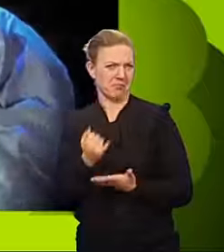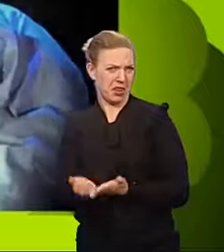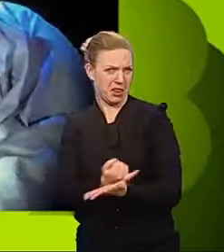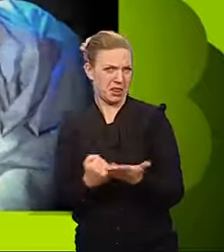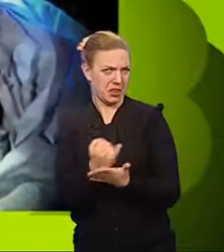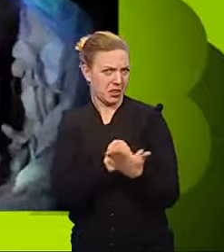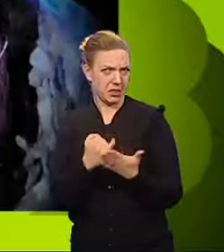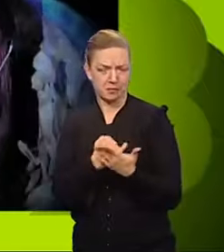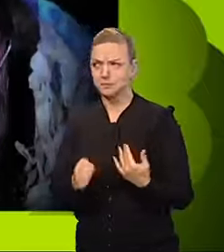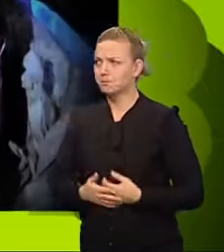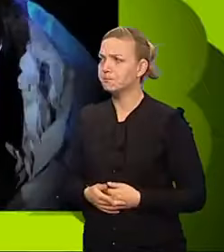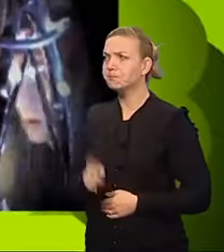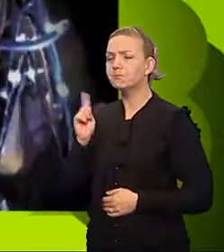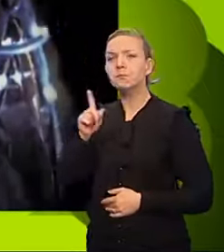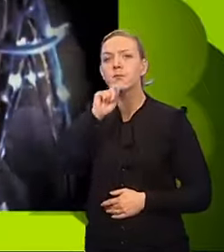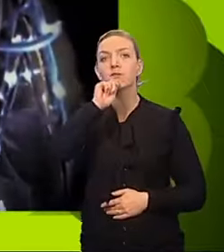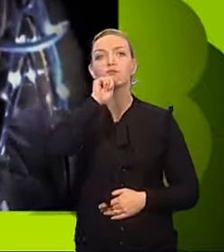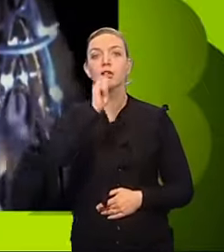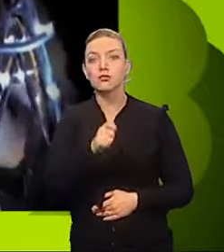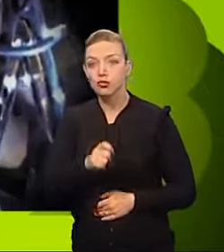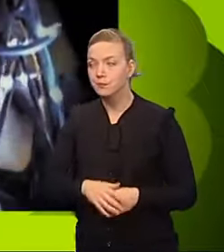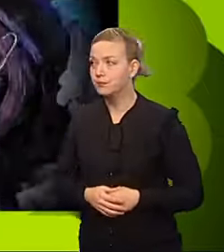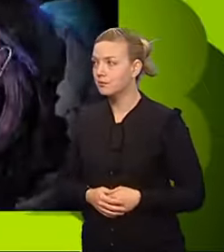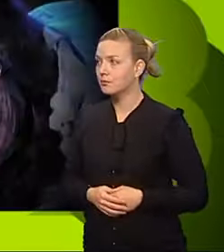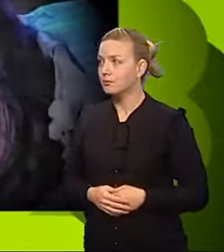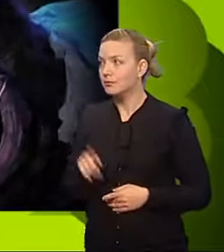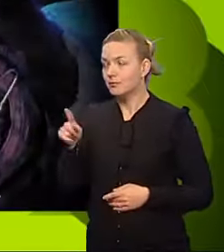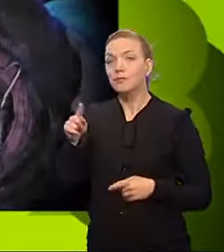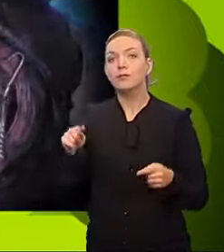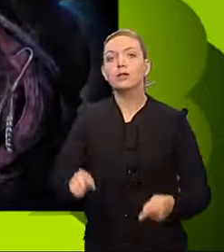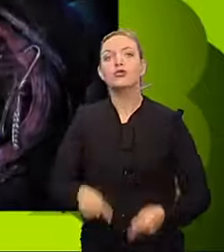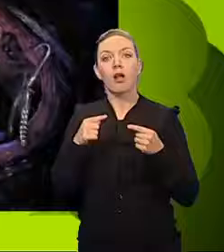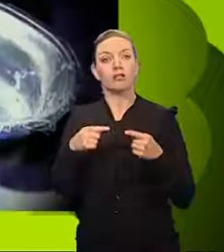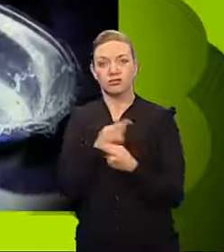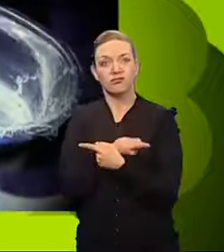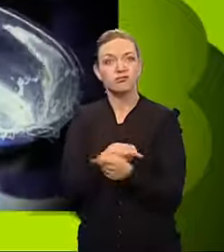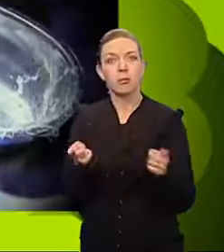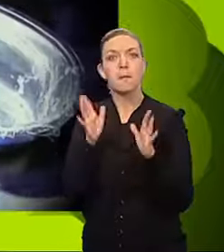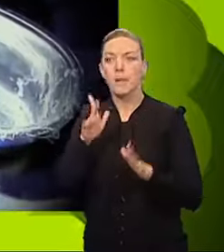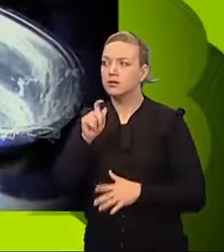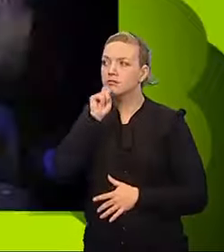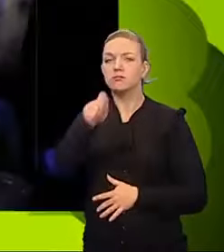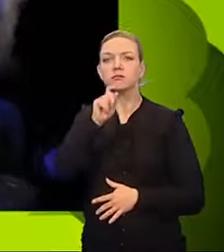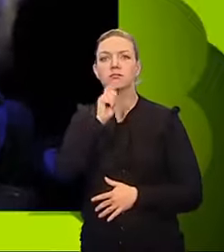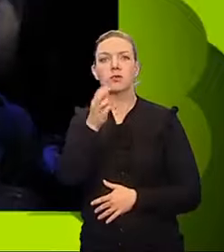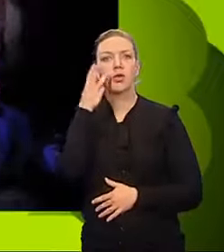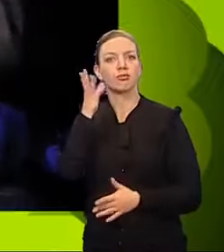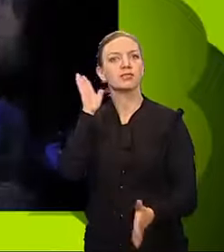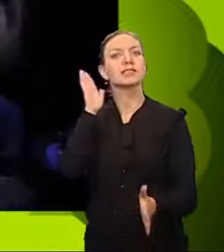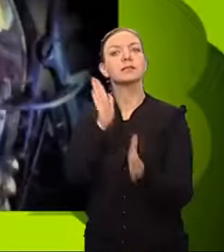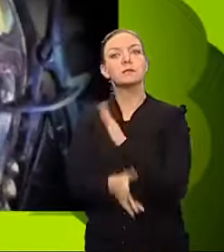seat. This is extraction. To pass this challenge, unfortunates must extract three rotten teeth from the whinging